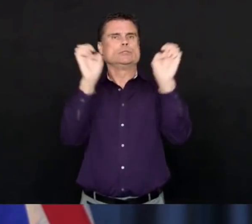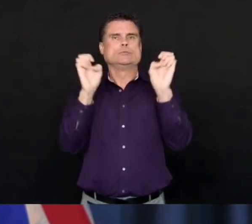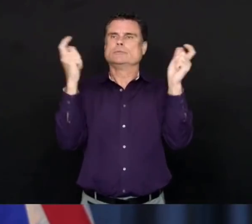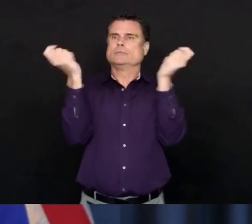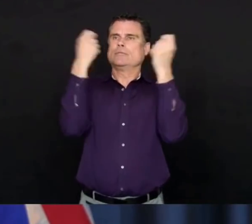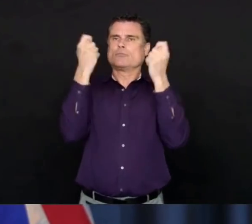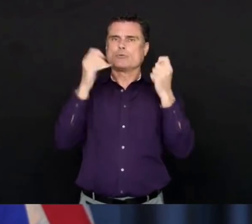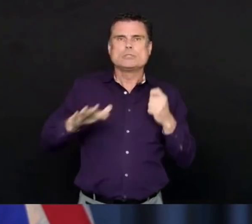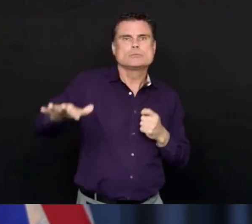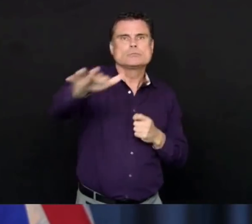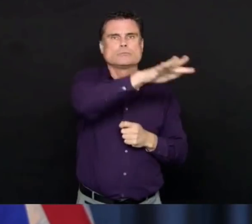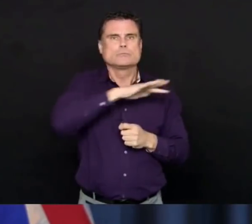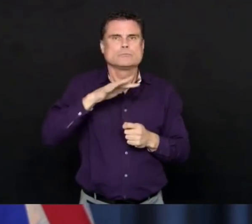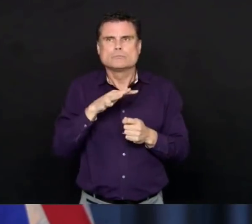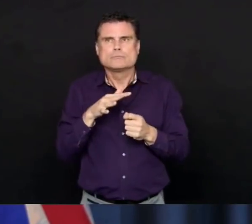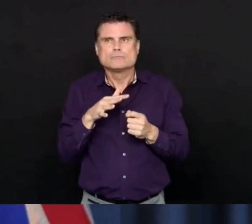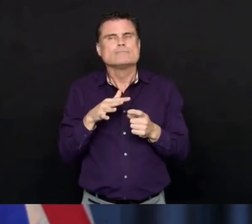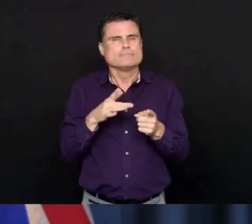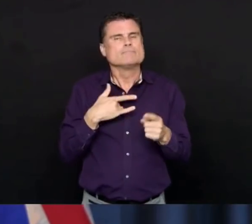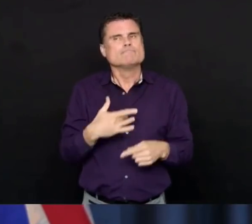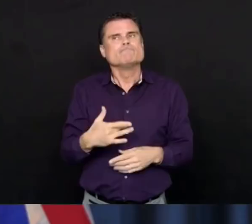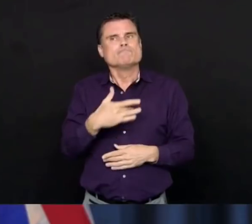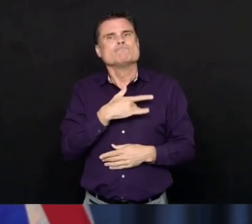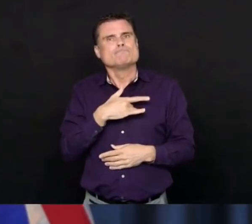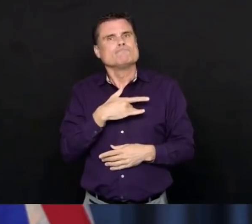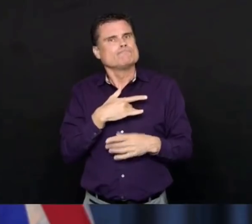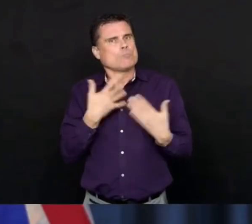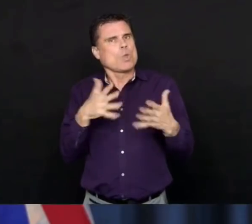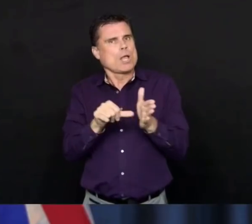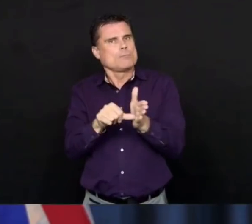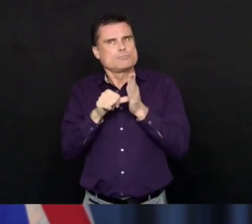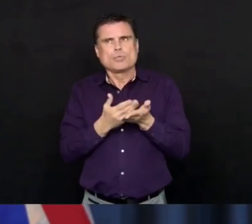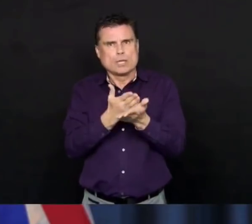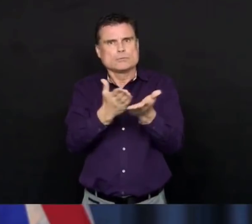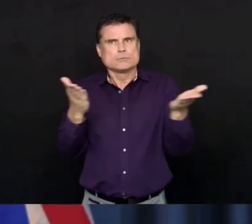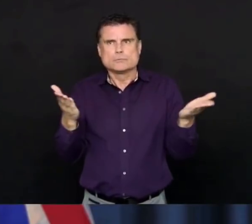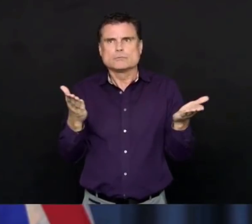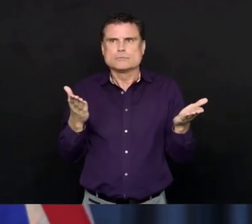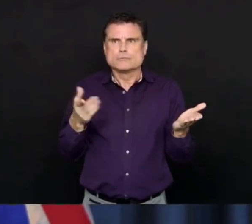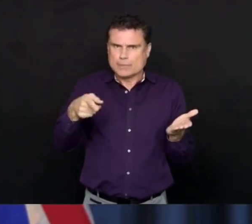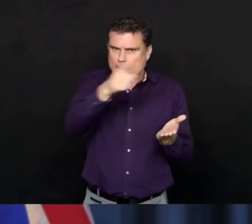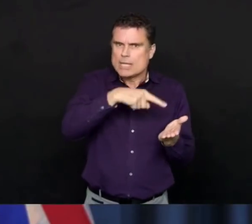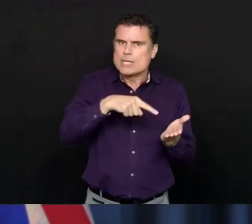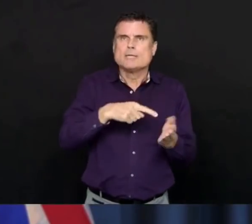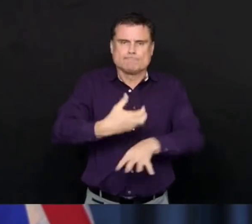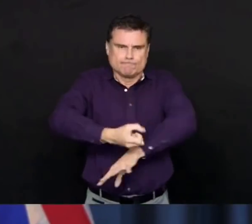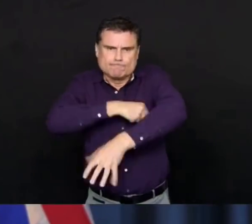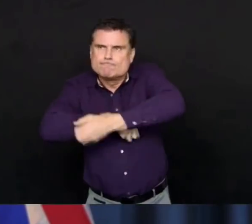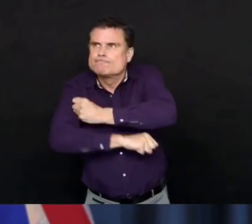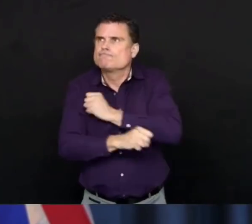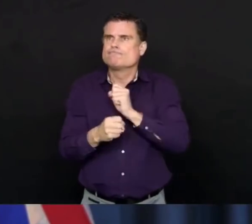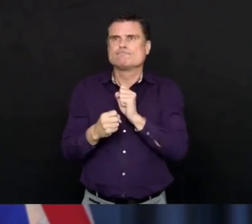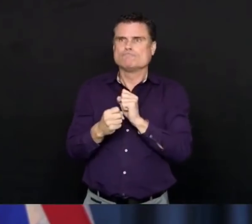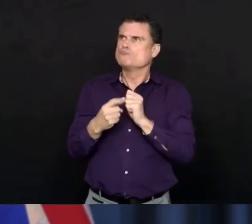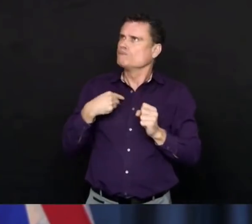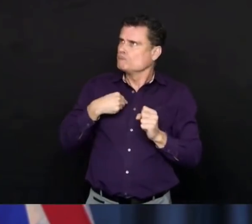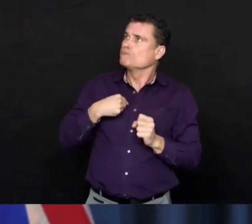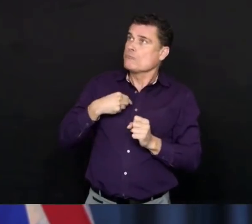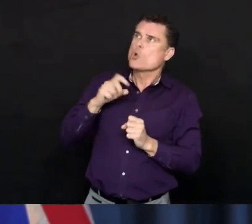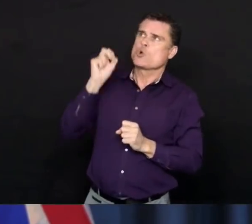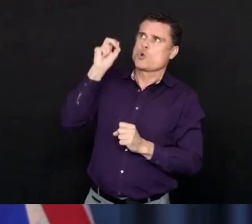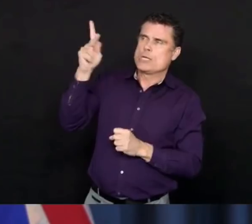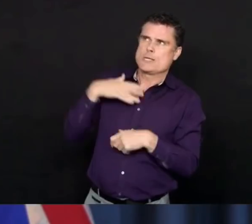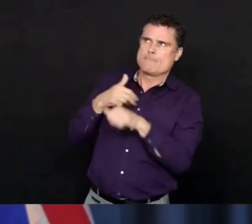impressed by how much they have shown through their actions that we can still celebrate and care for those around us in virtual